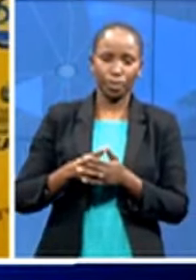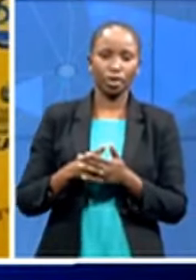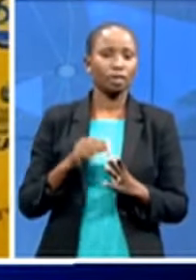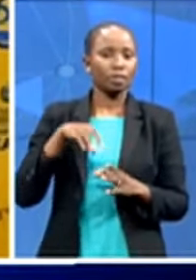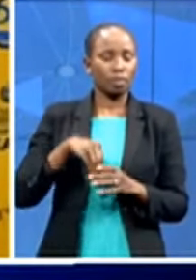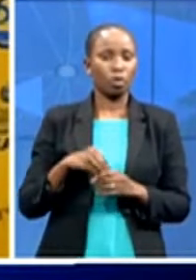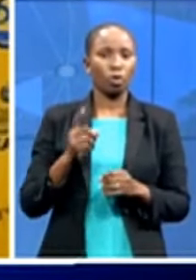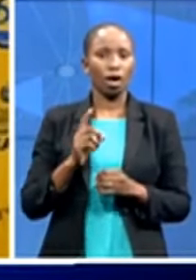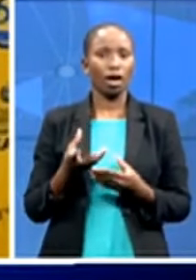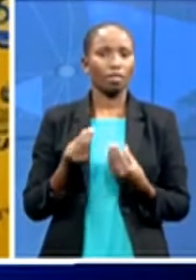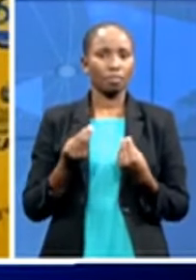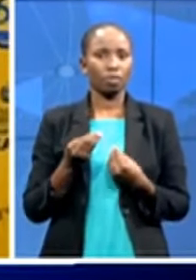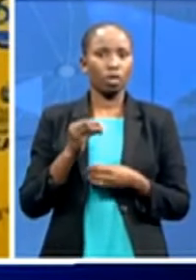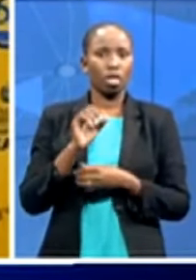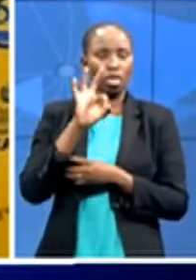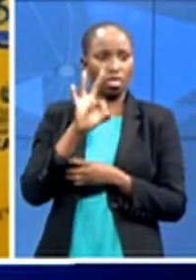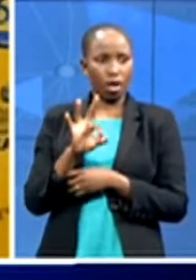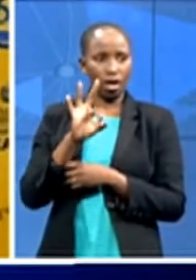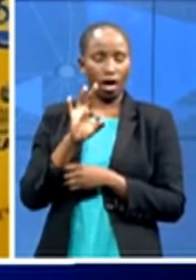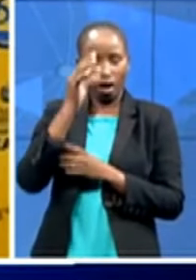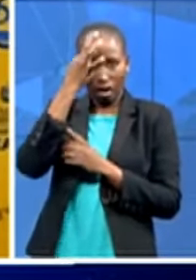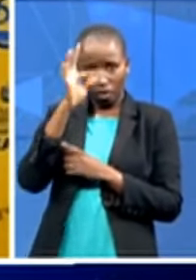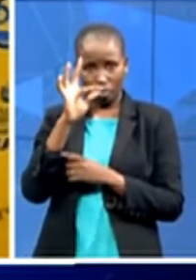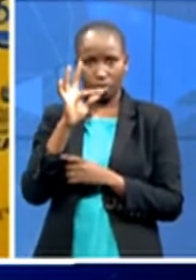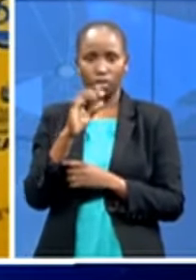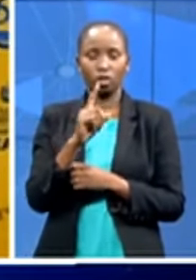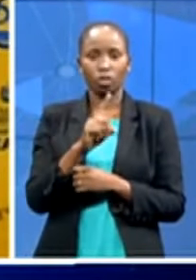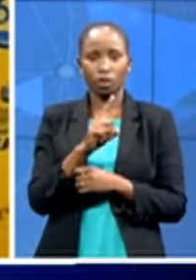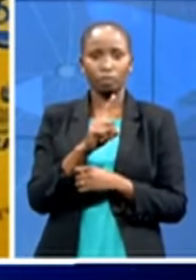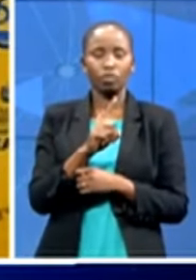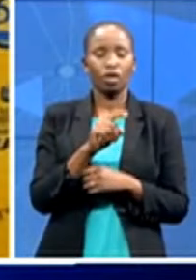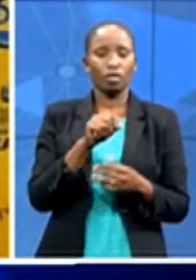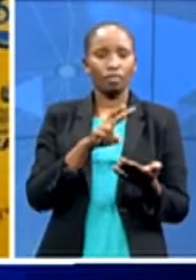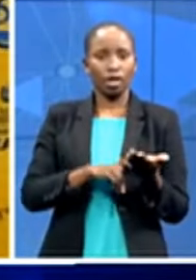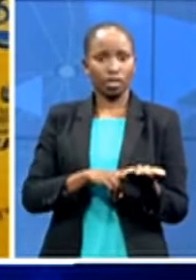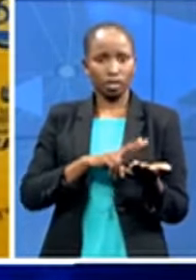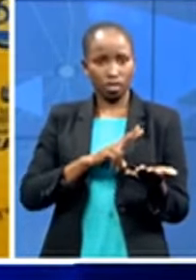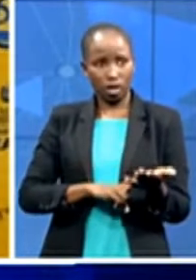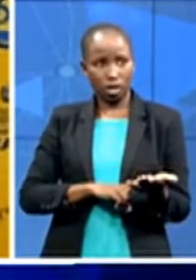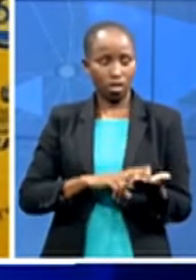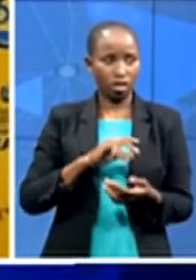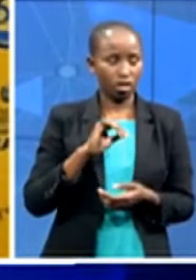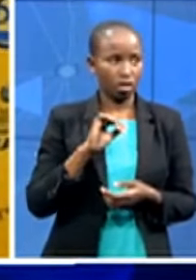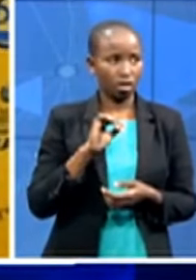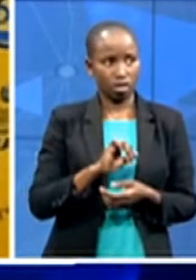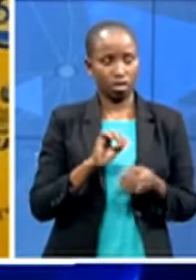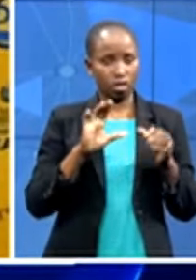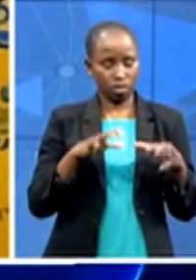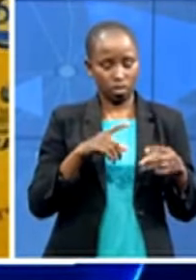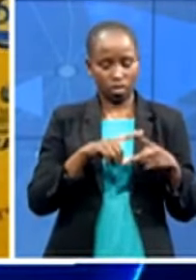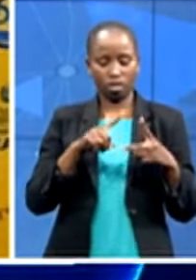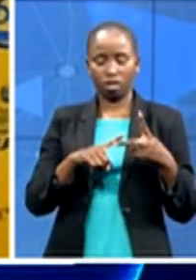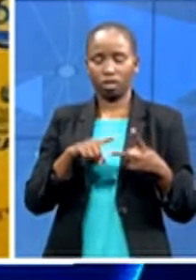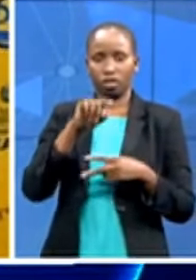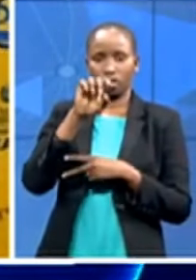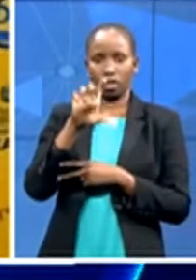the republic of enda of that time the libuwa government and